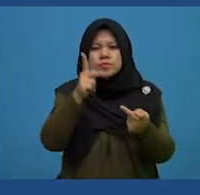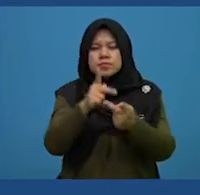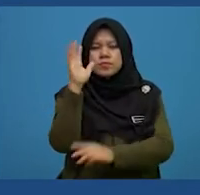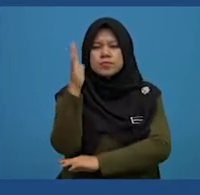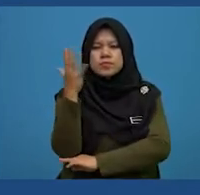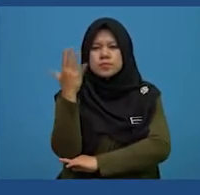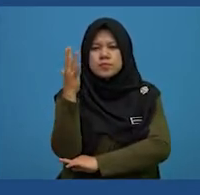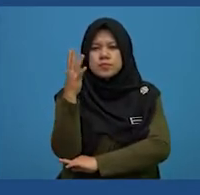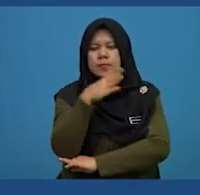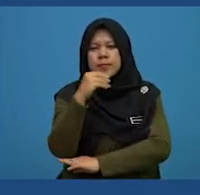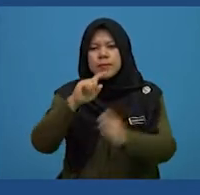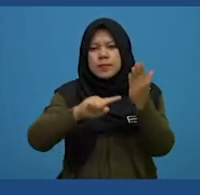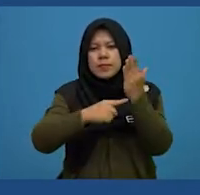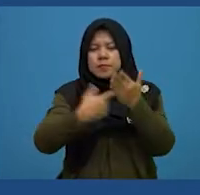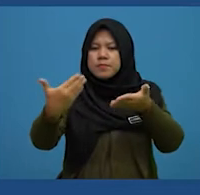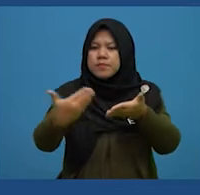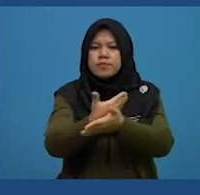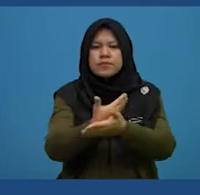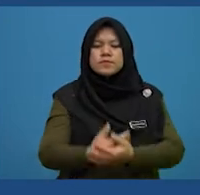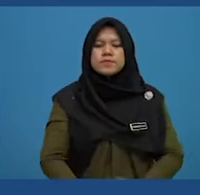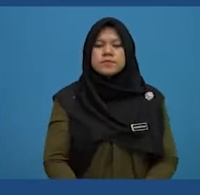tree and start fresh.